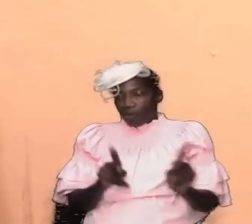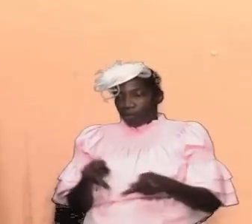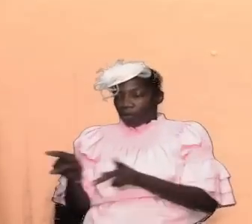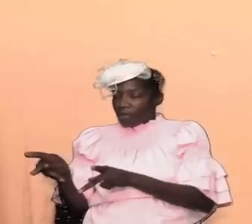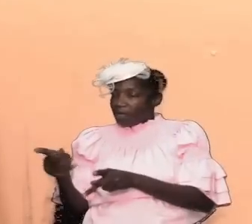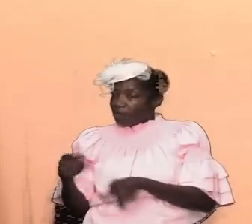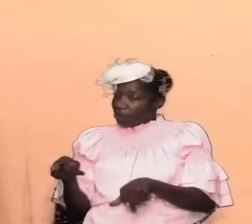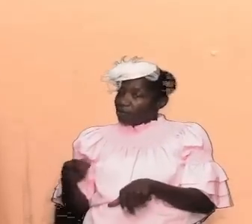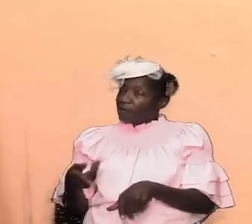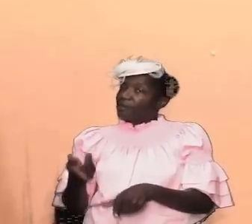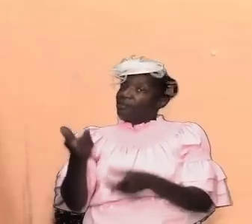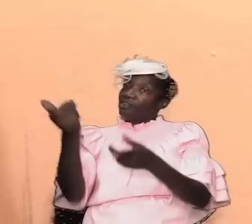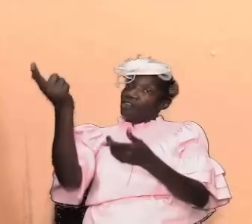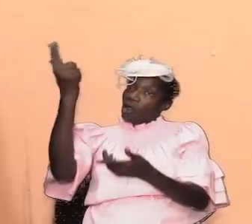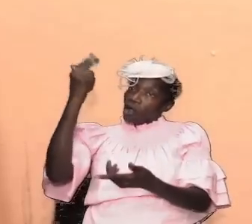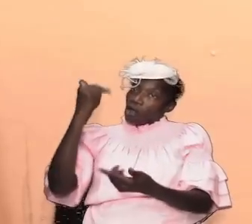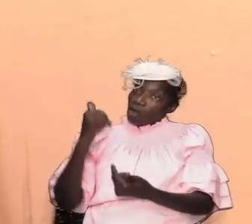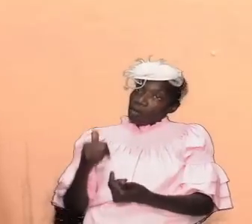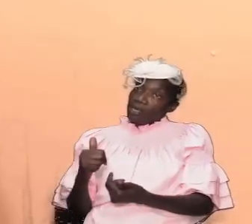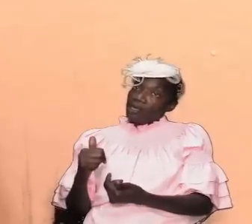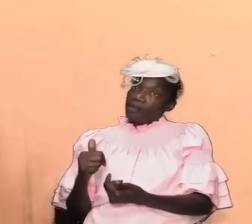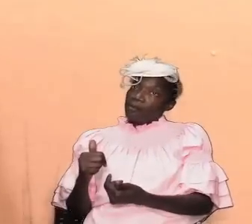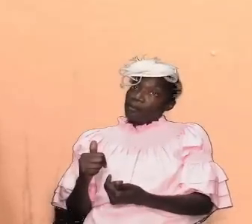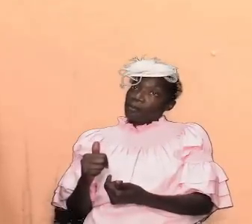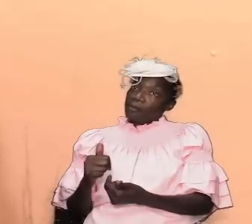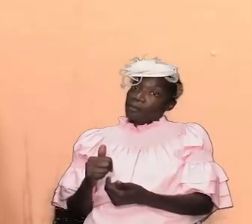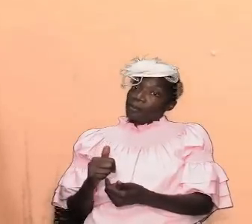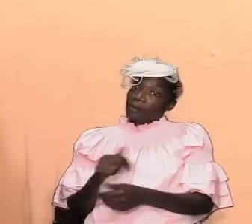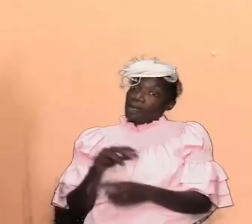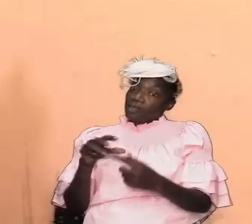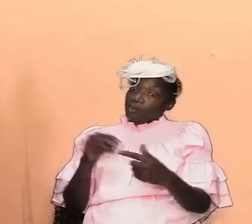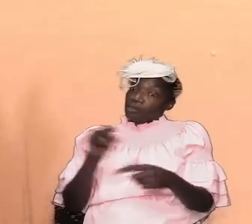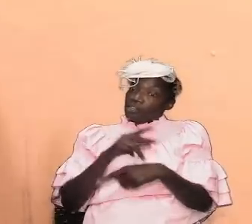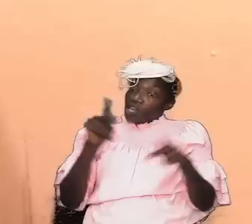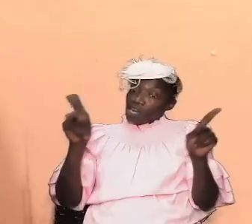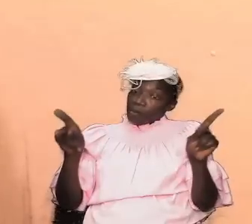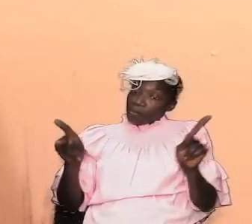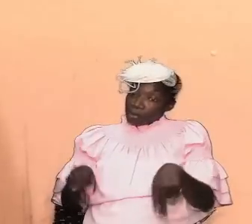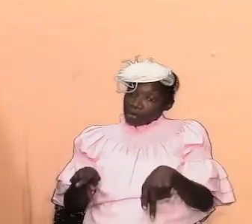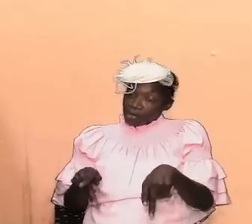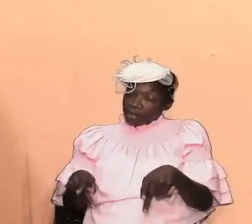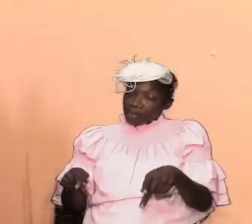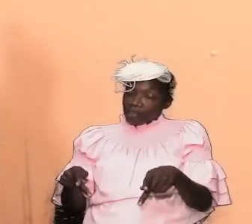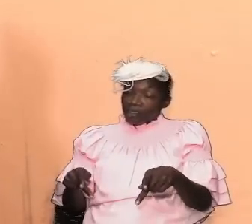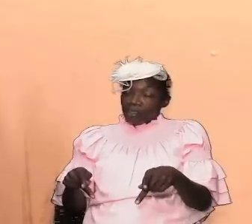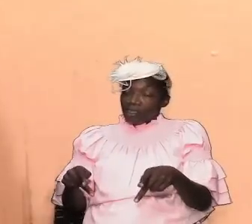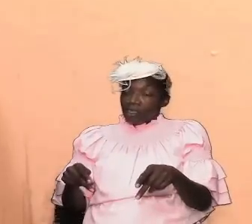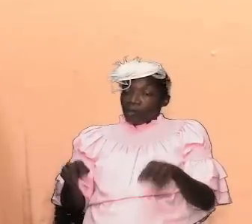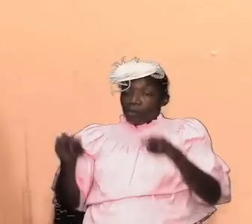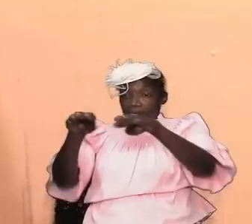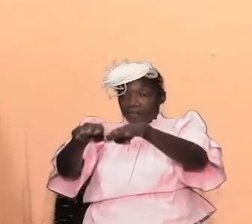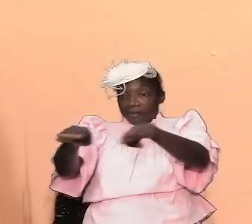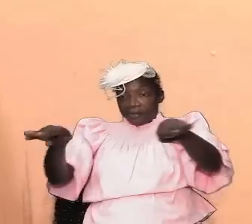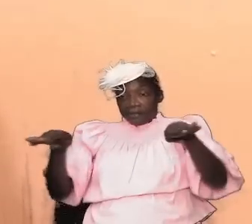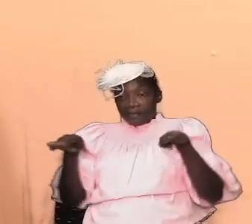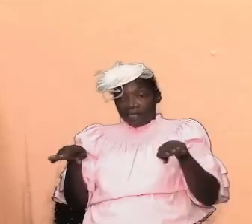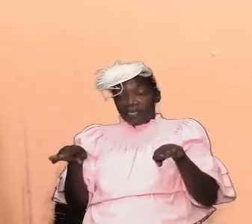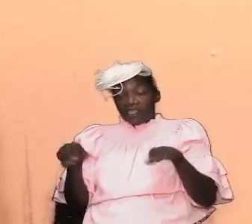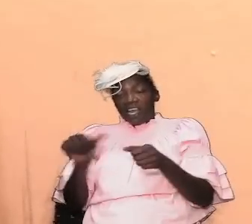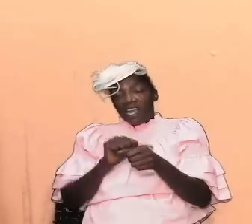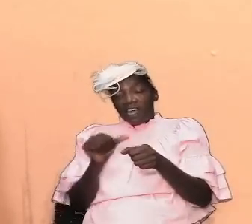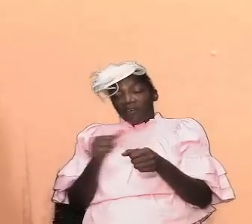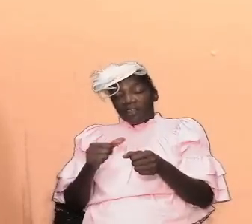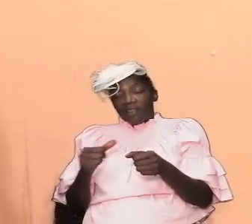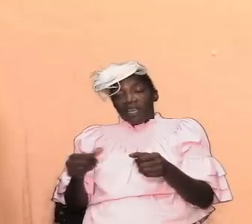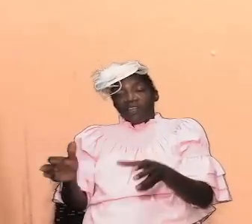his coming a particular person was going to be there and the stage had to be set everything had to be done to